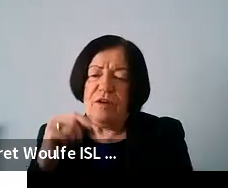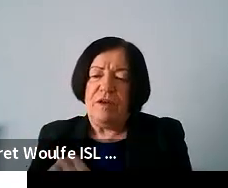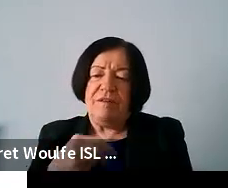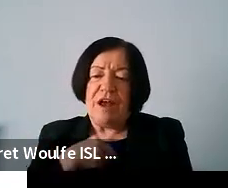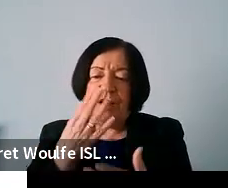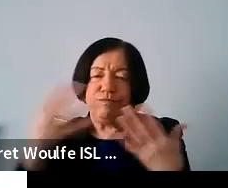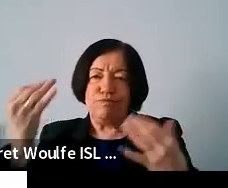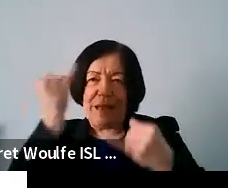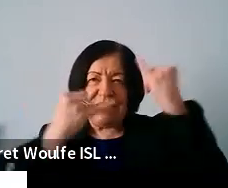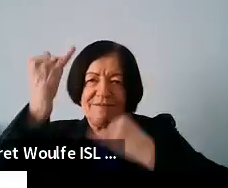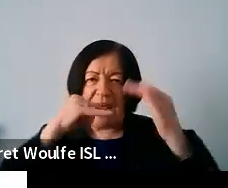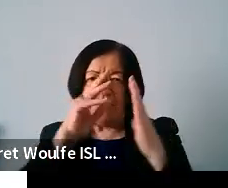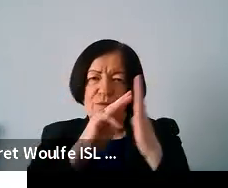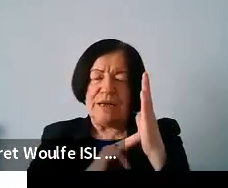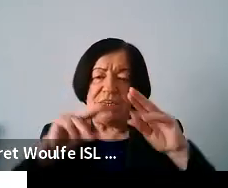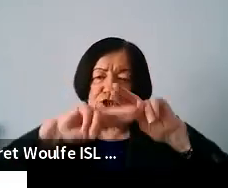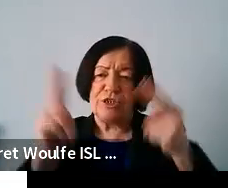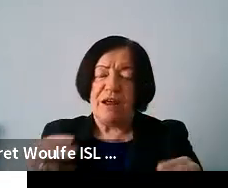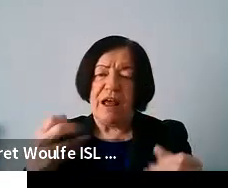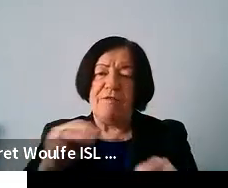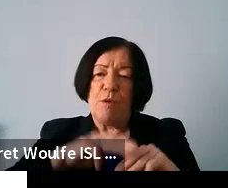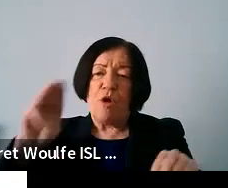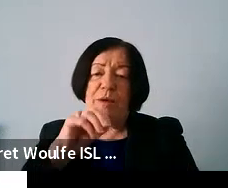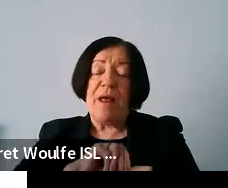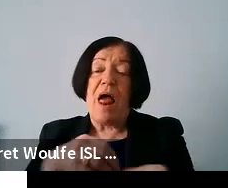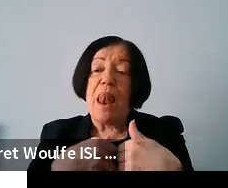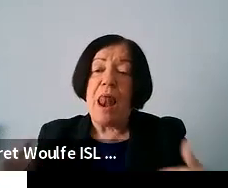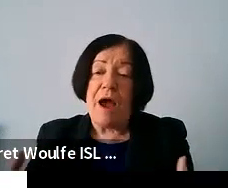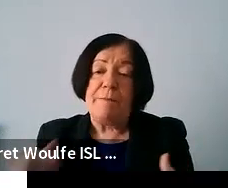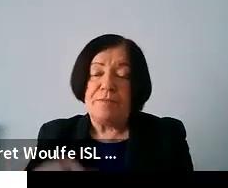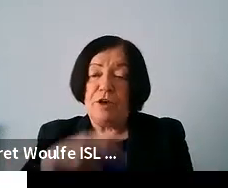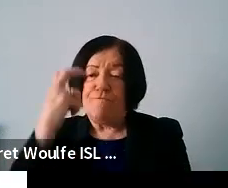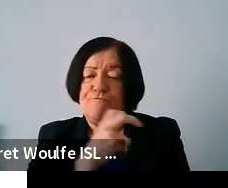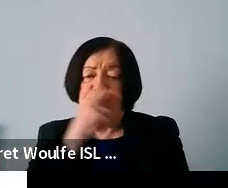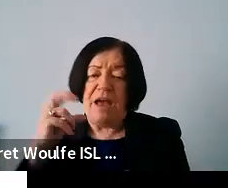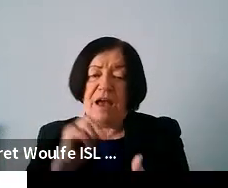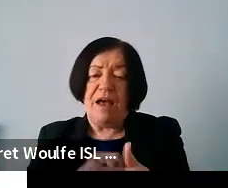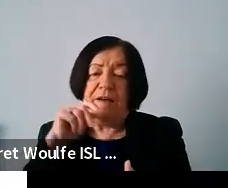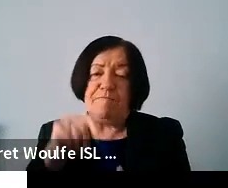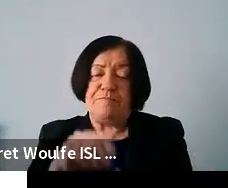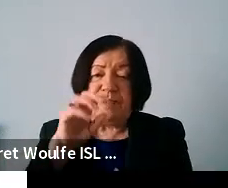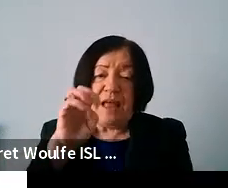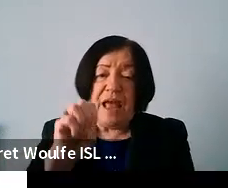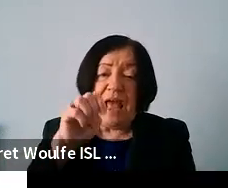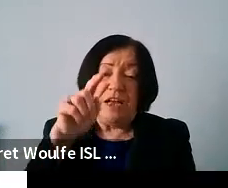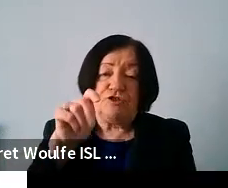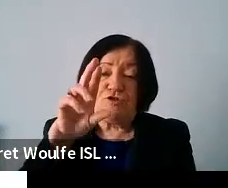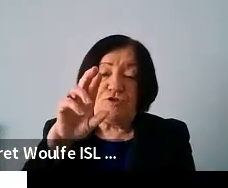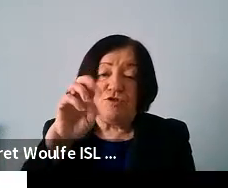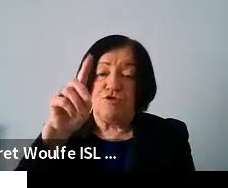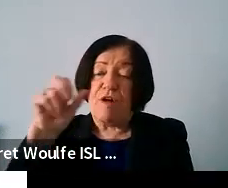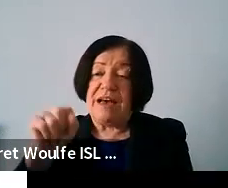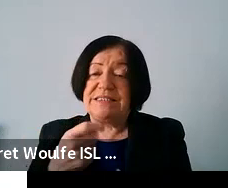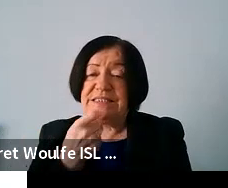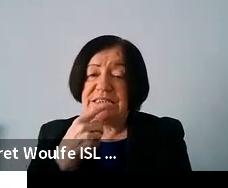innovative programs uh internationally to get more people online uh the french have this ardoise tablet and they're